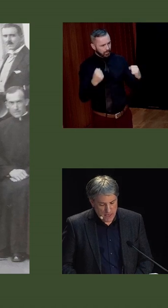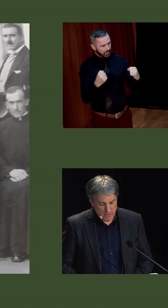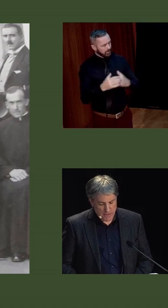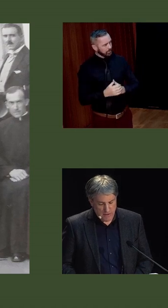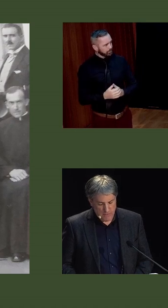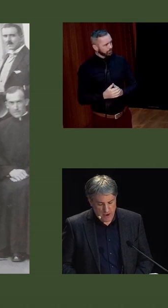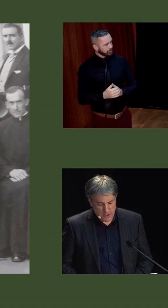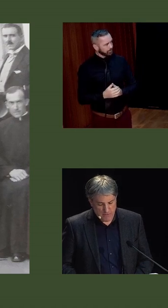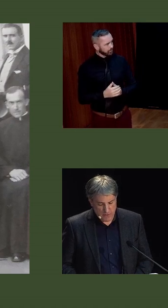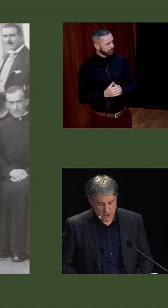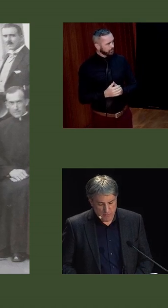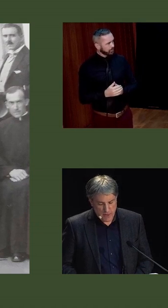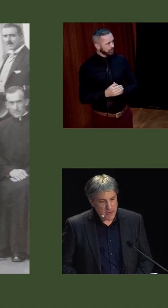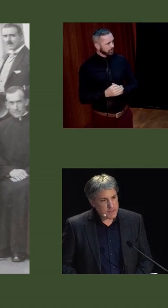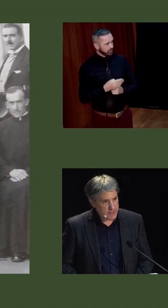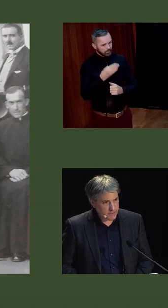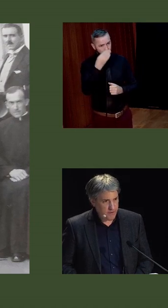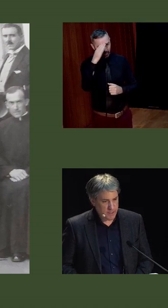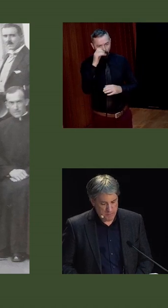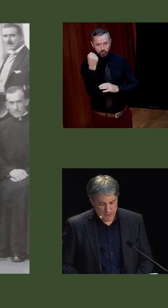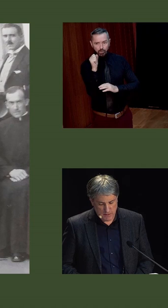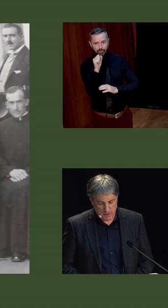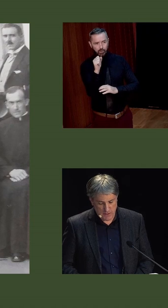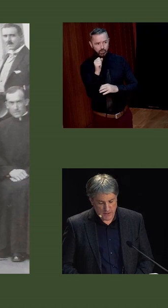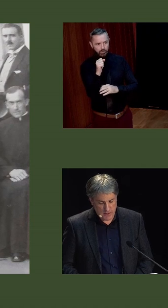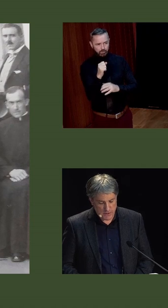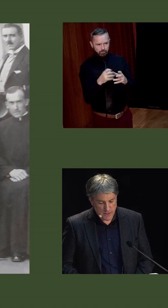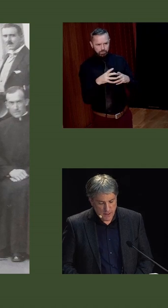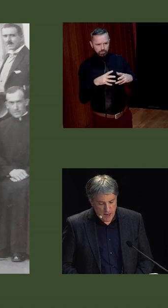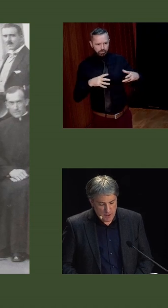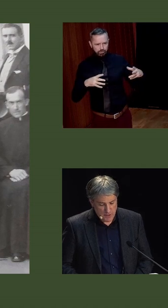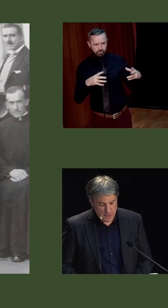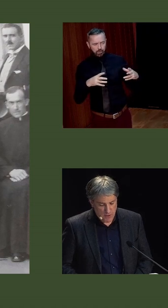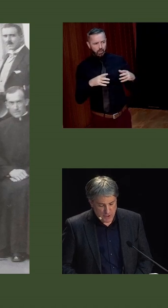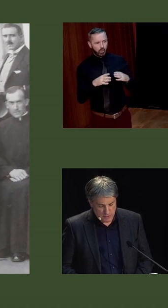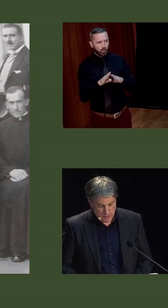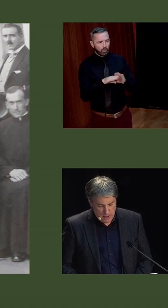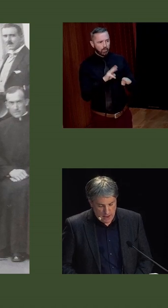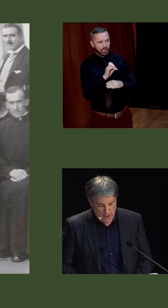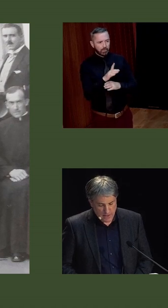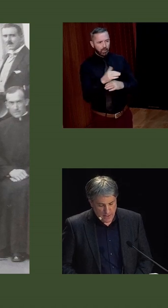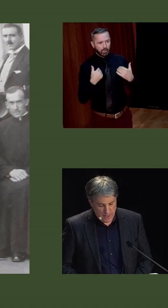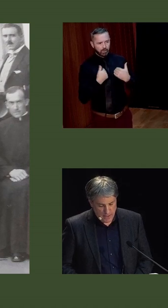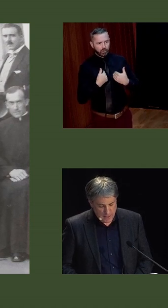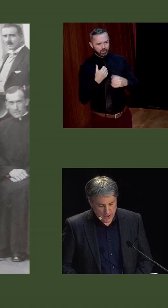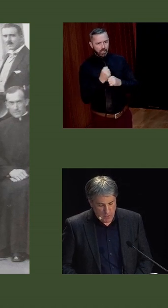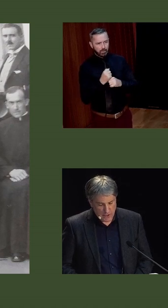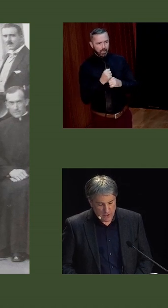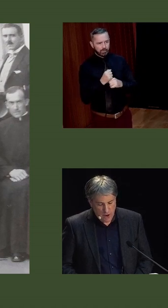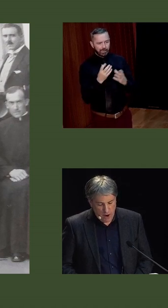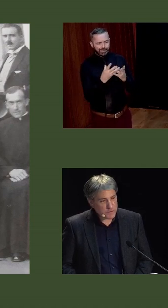Now, the upheavals of the Irish Revolution intensified Episcopal concerns about the denigration and